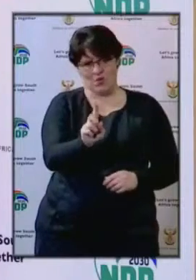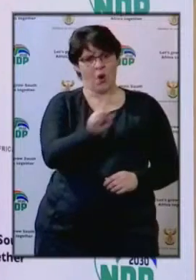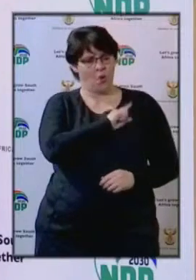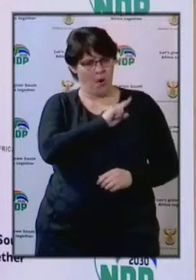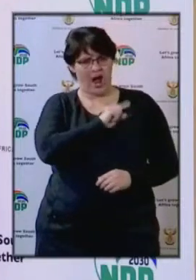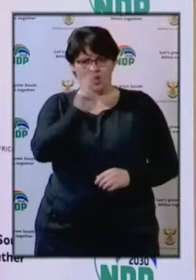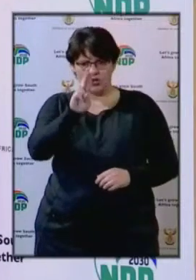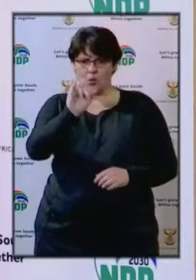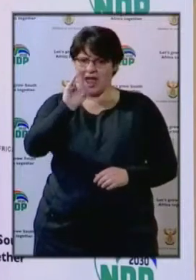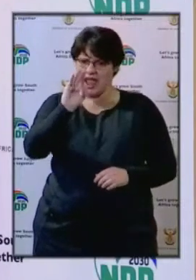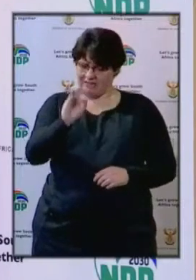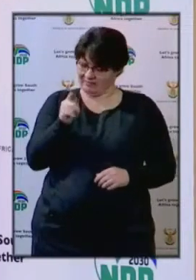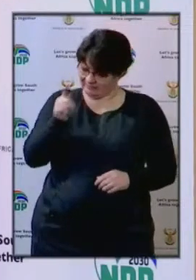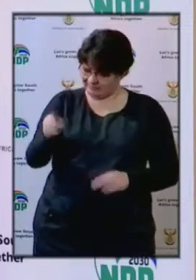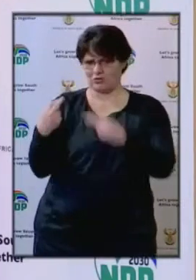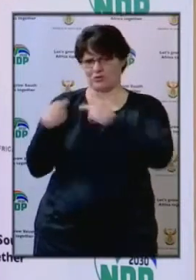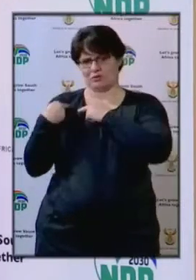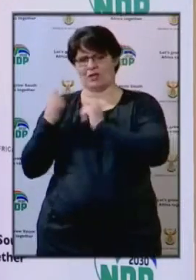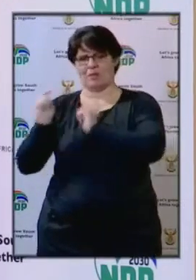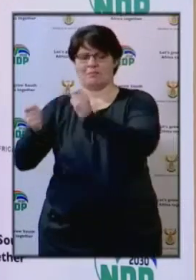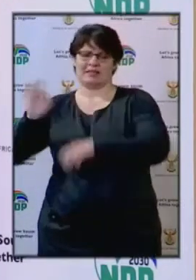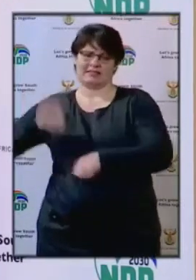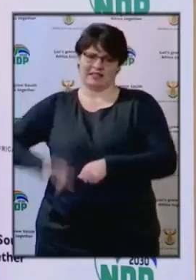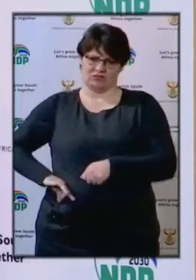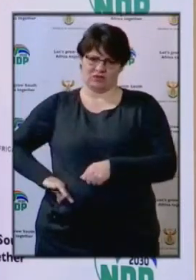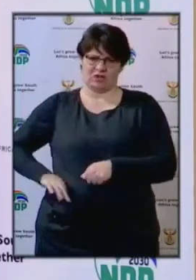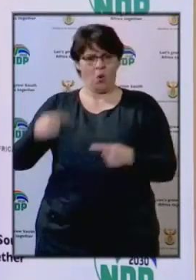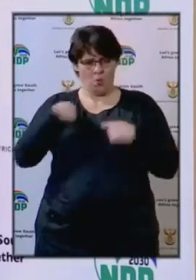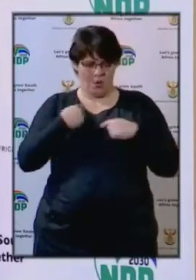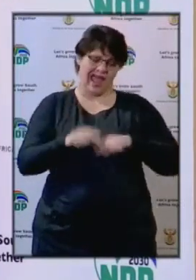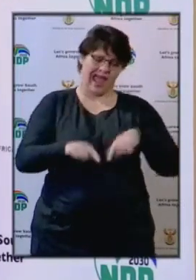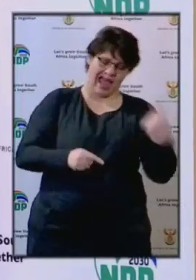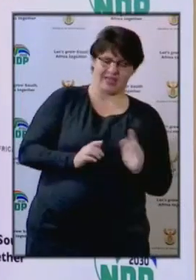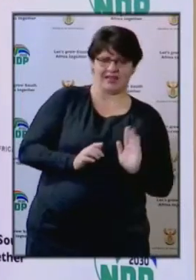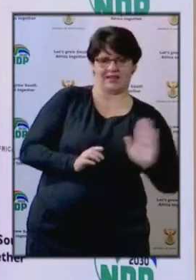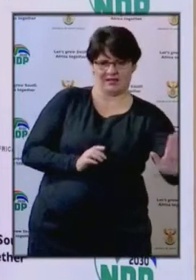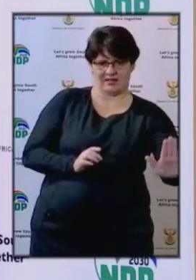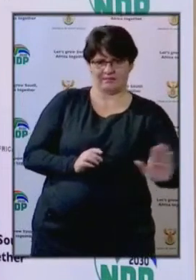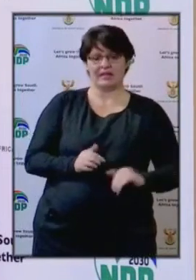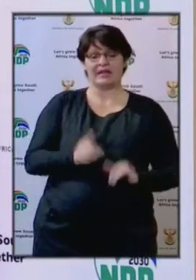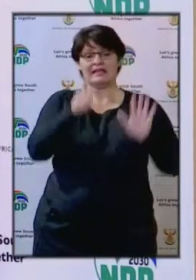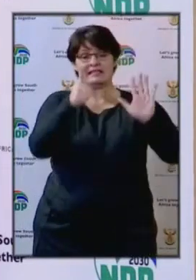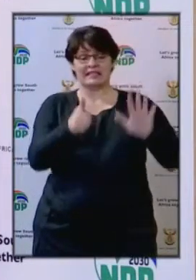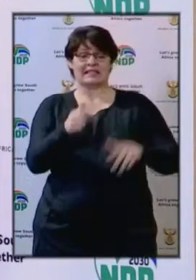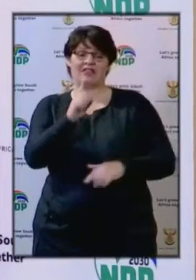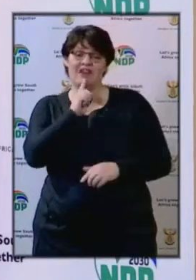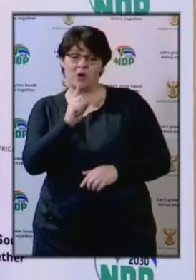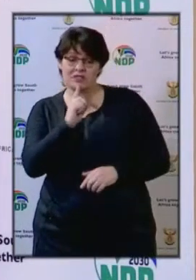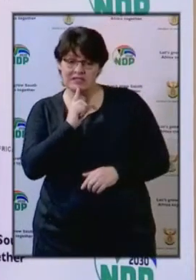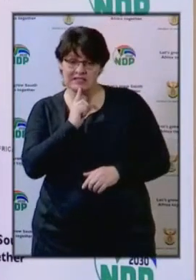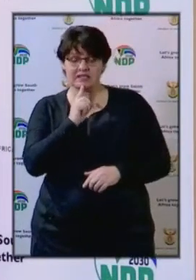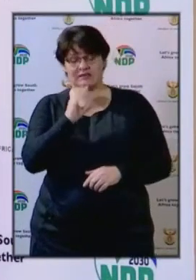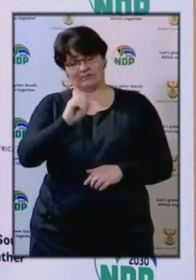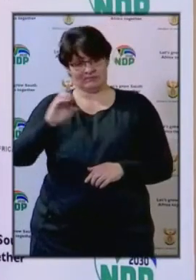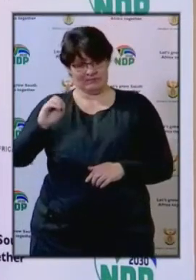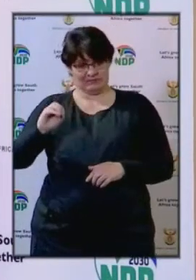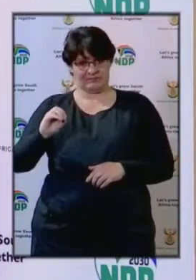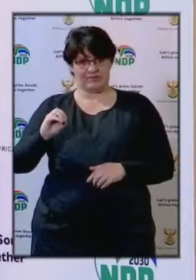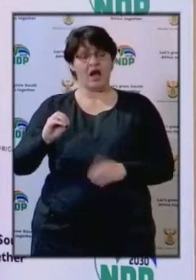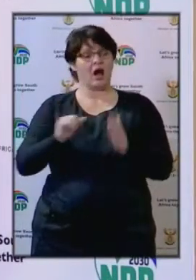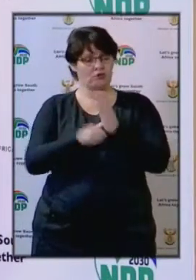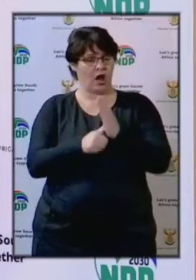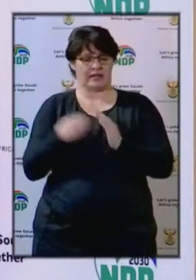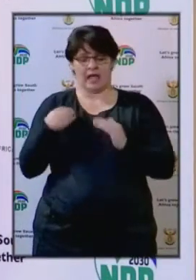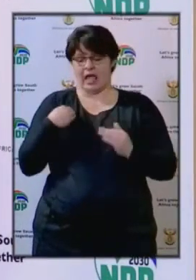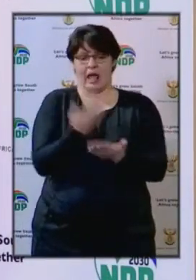is taking care of that. To date, more than 6,000 completed applications for grant assistance have been